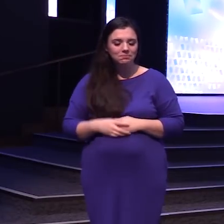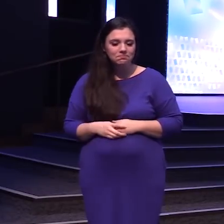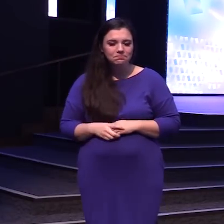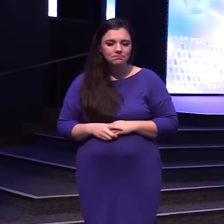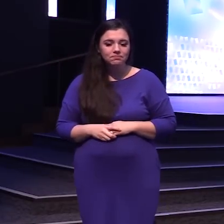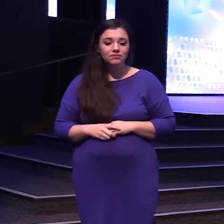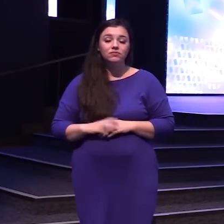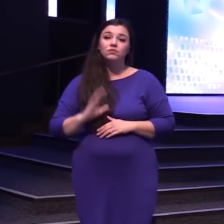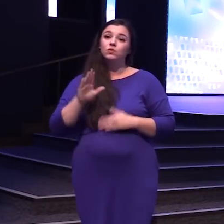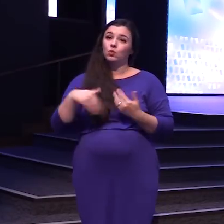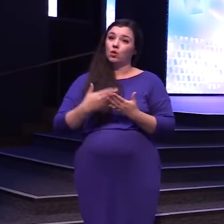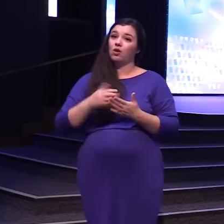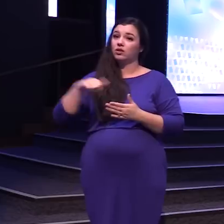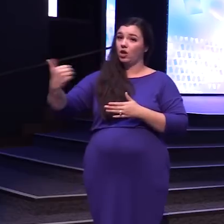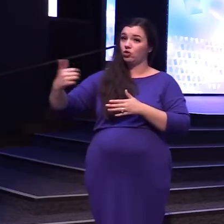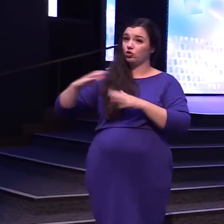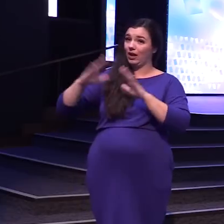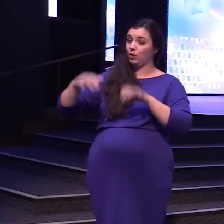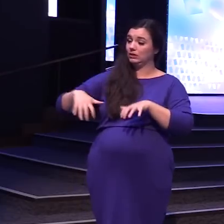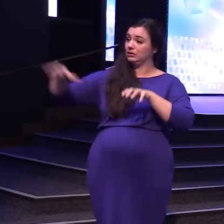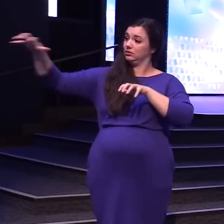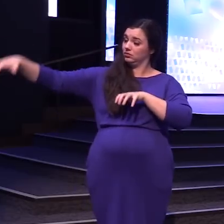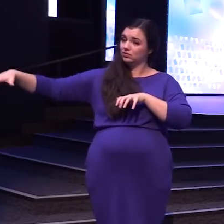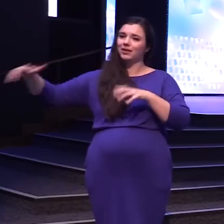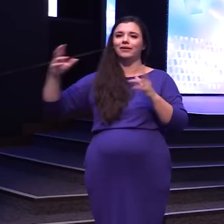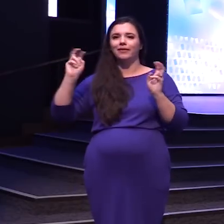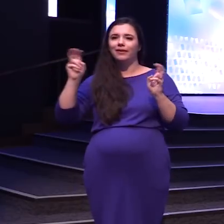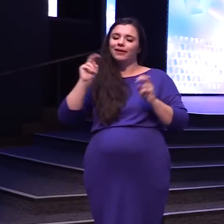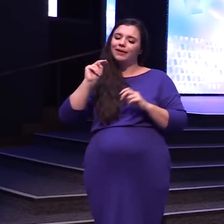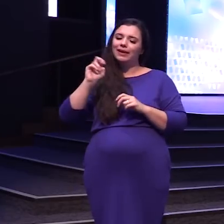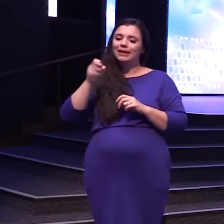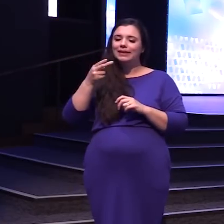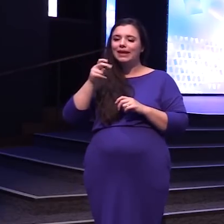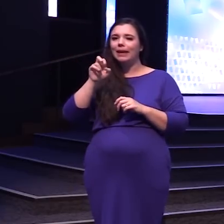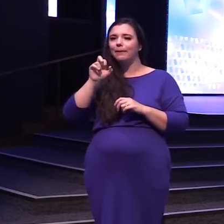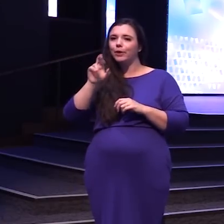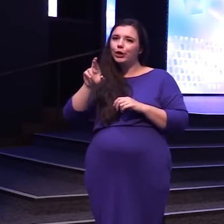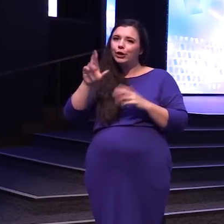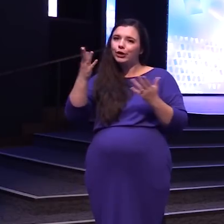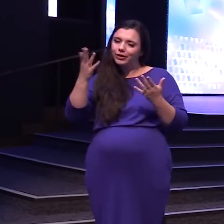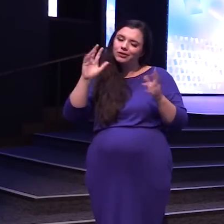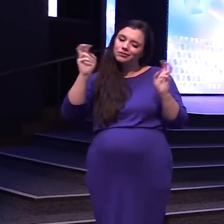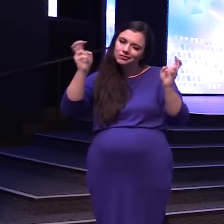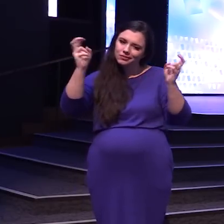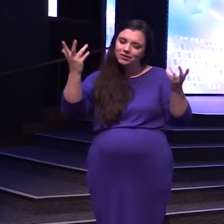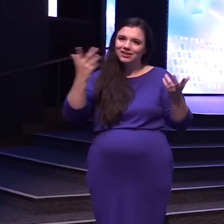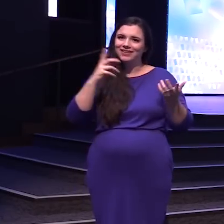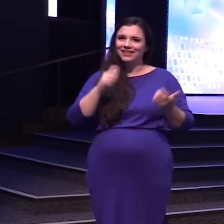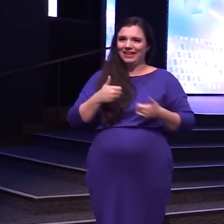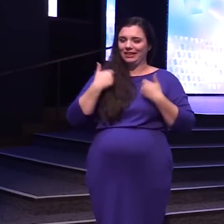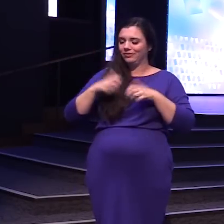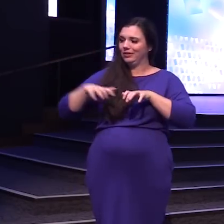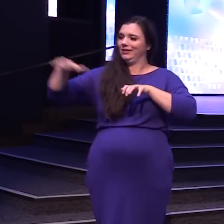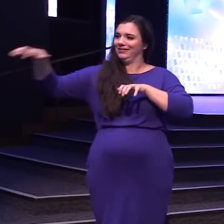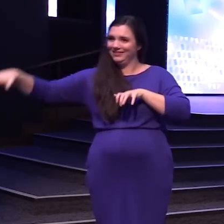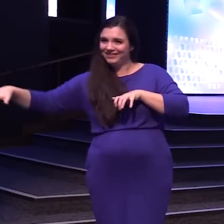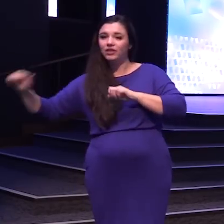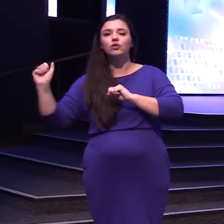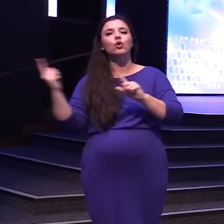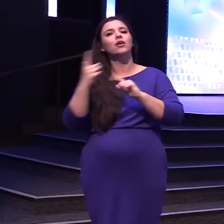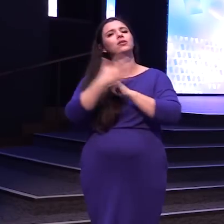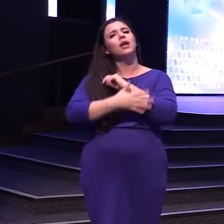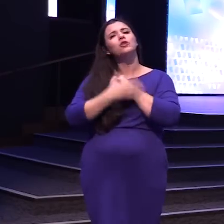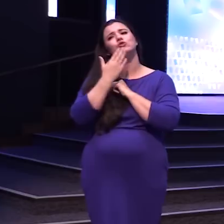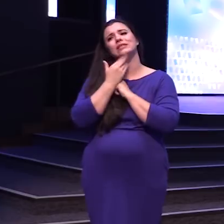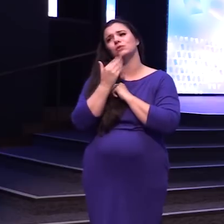All of our neighbors Like neighbors Because everybody Kind of has A little bit of land All of our neighbors Are very country sweet They're